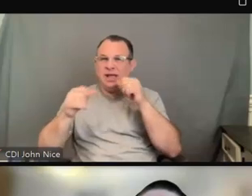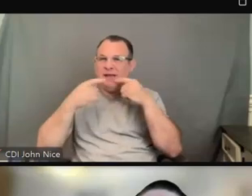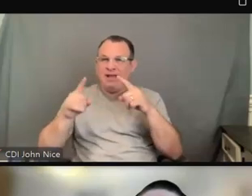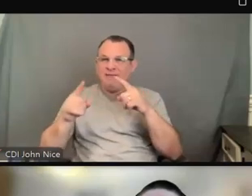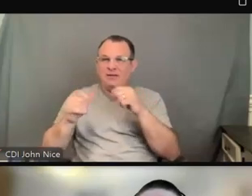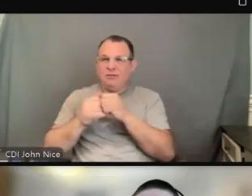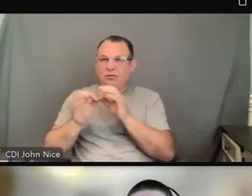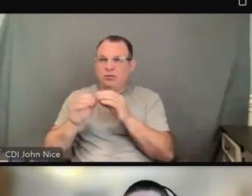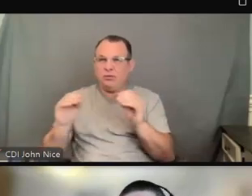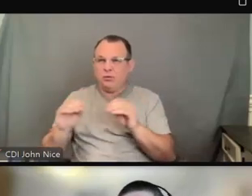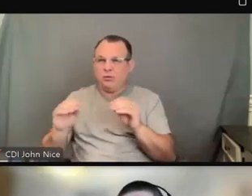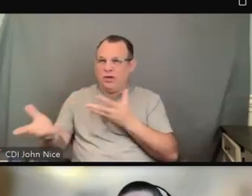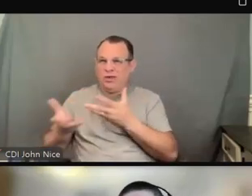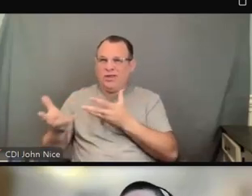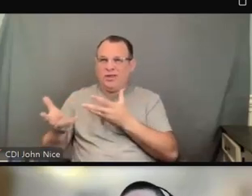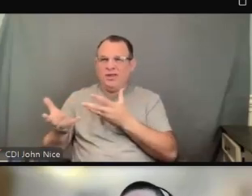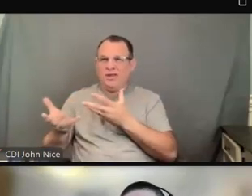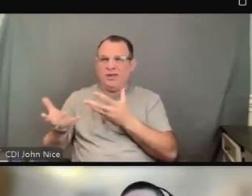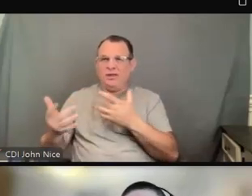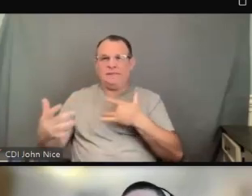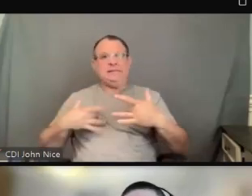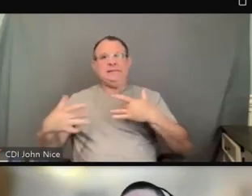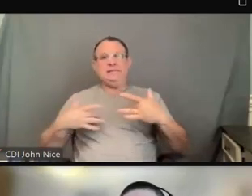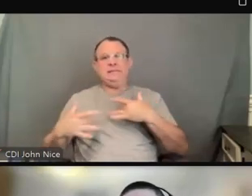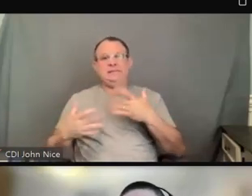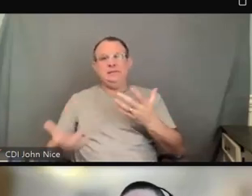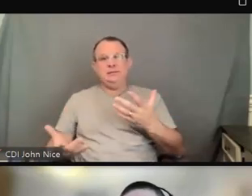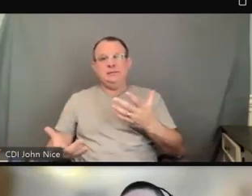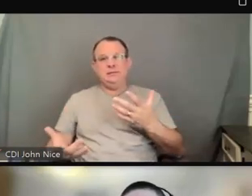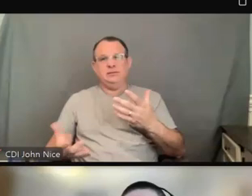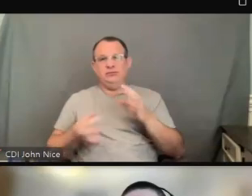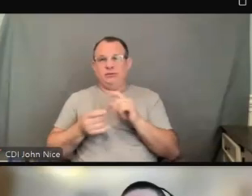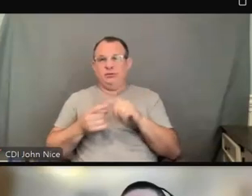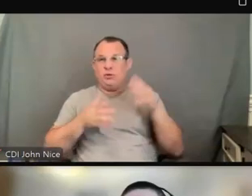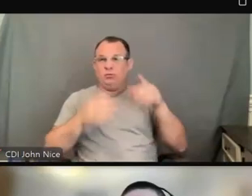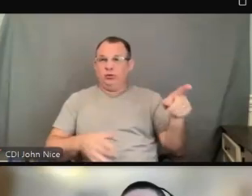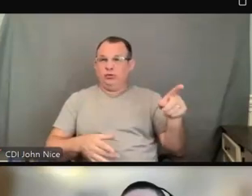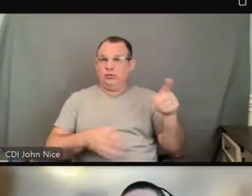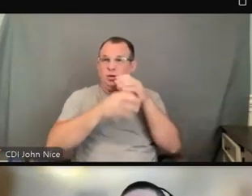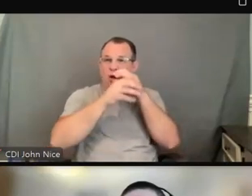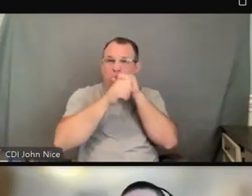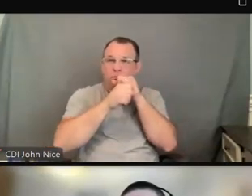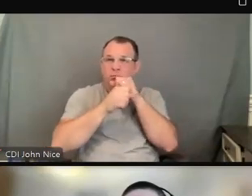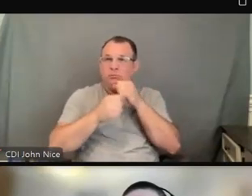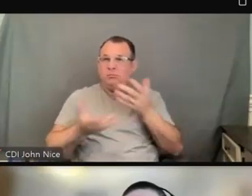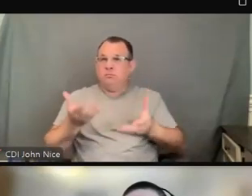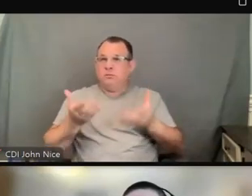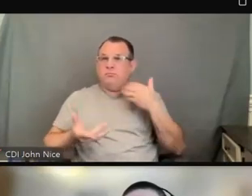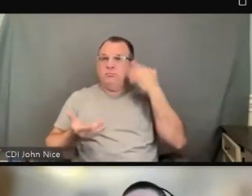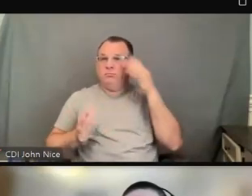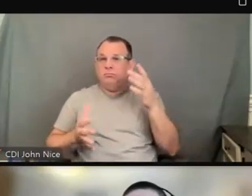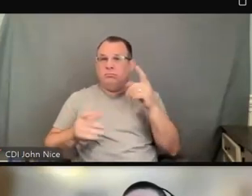or maybe has concerns regarding confidentiality? And the answer is that it is still ultimately the